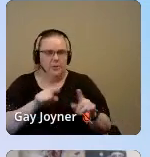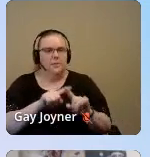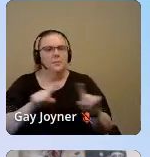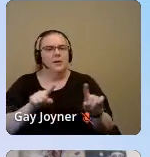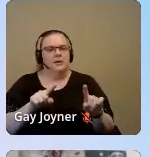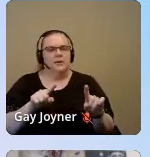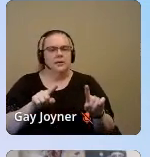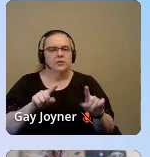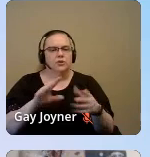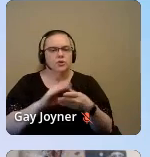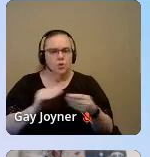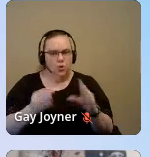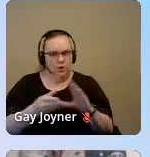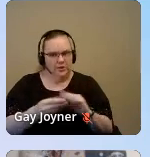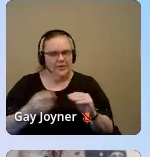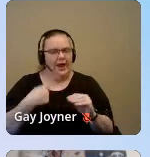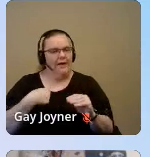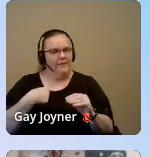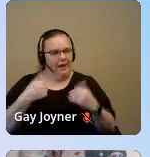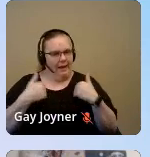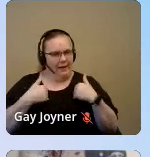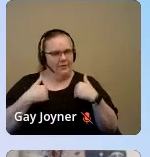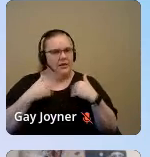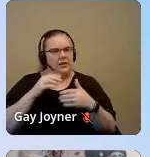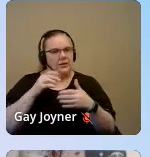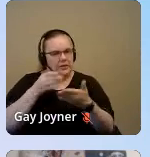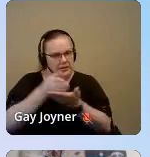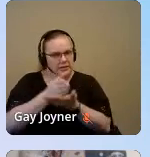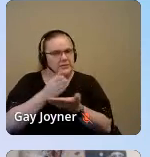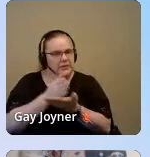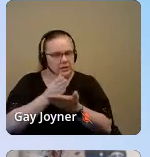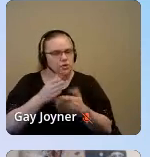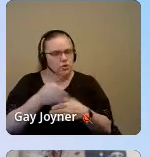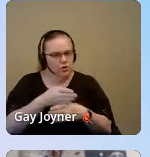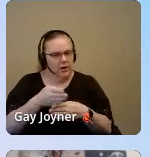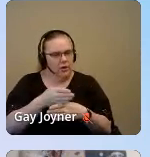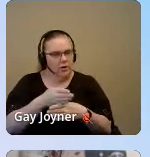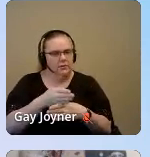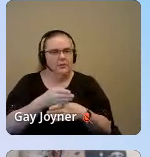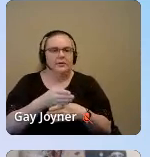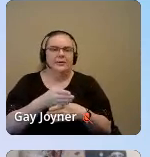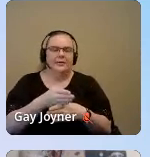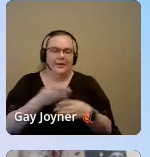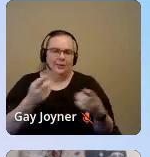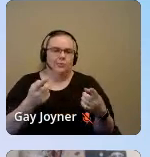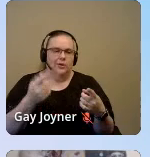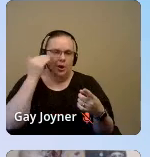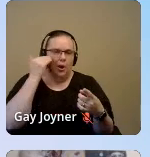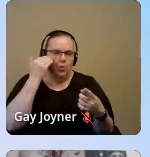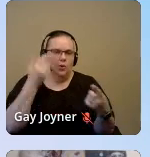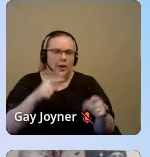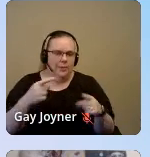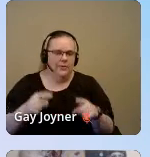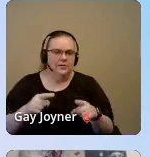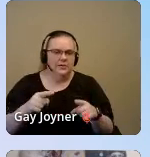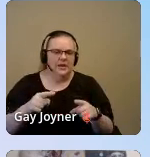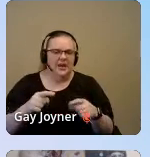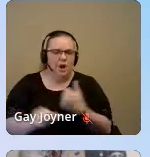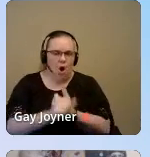received consent to share, which really demonstrates what happens when we don't slow down and harm is created instead of help.